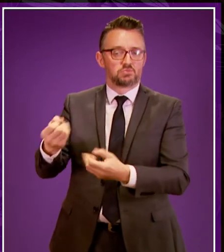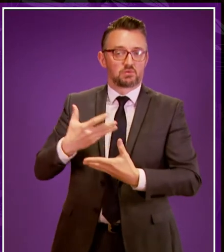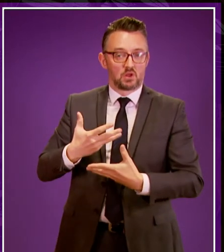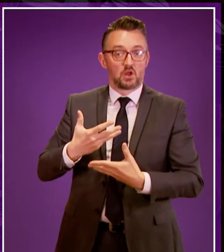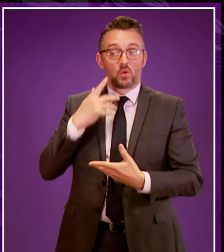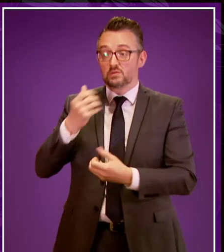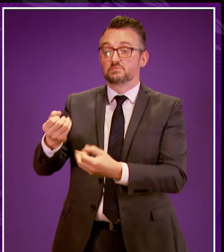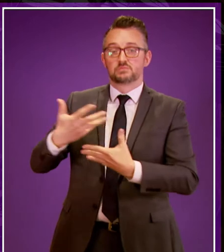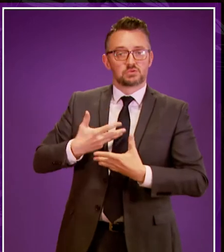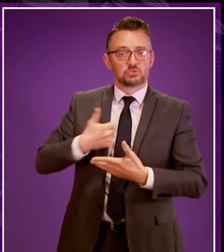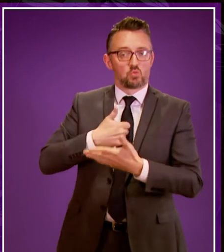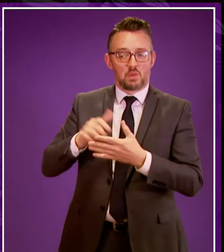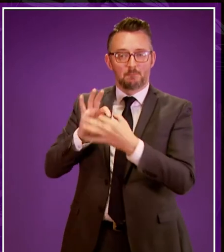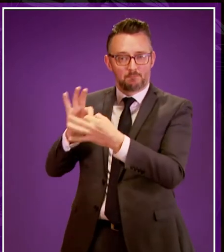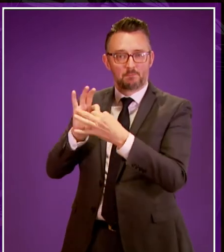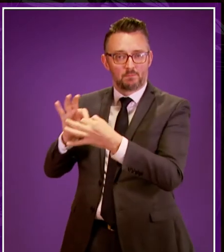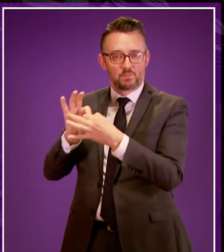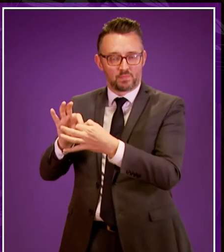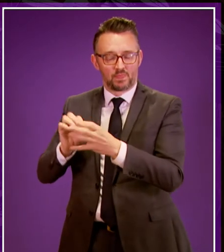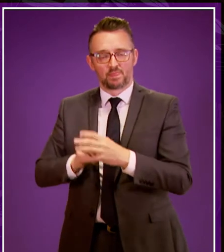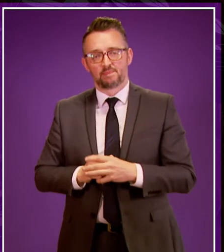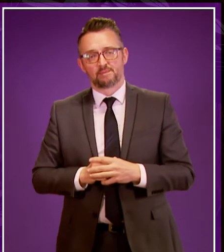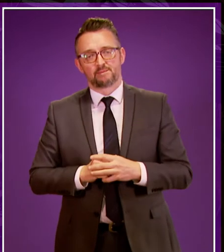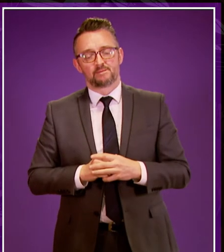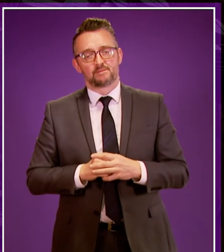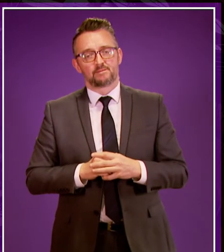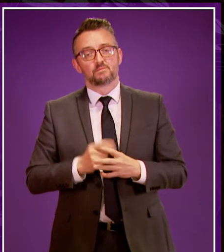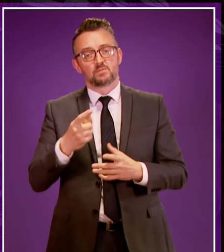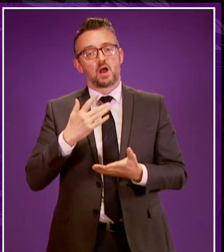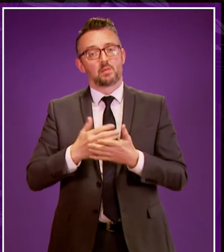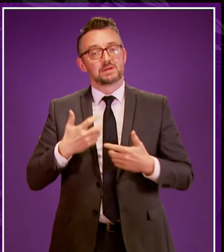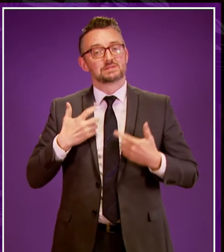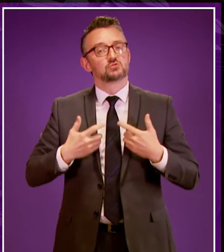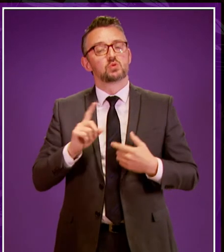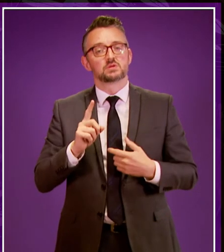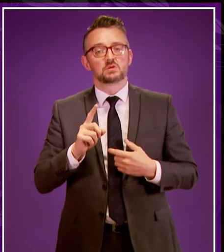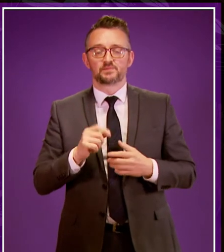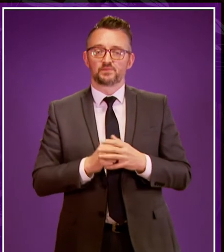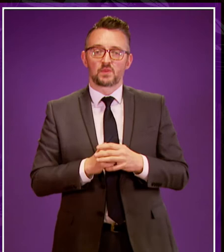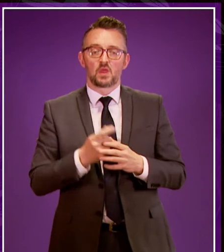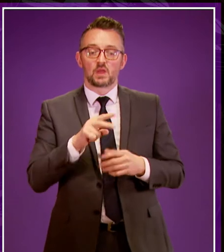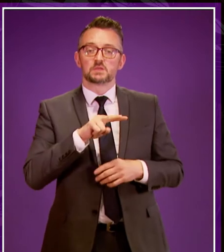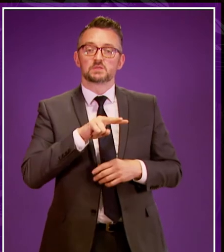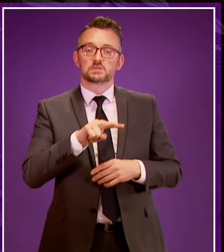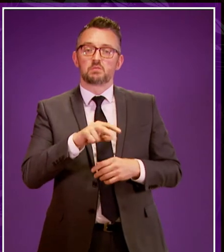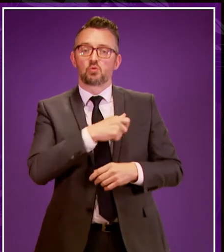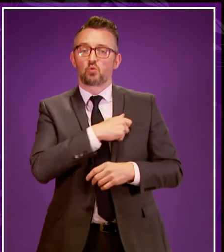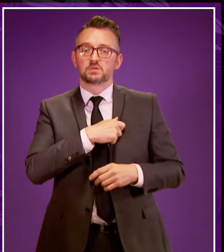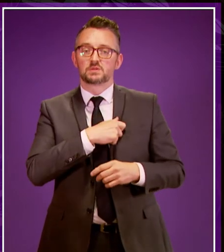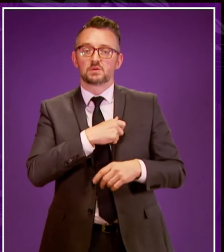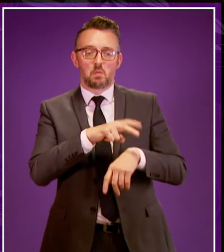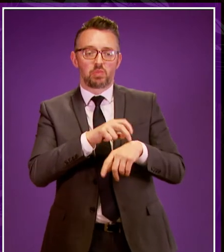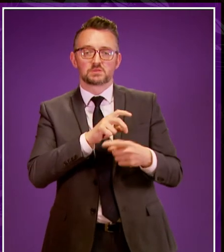continue to engage with them on that particular initiative. I will of course also be interested in the outcome from the subcommittee on policing's